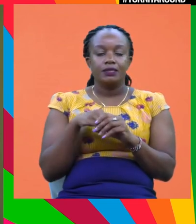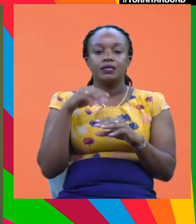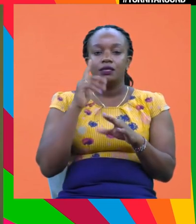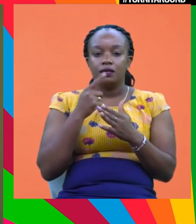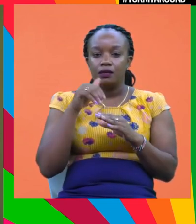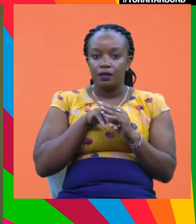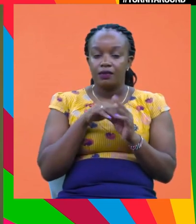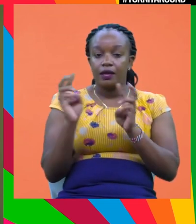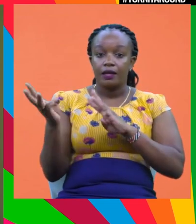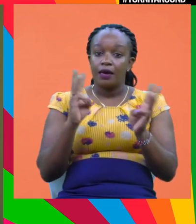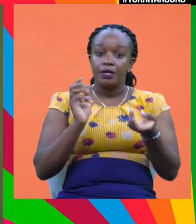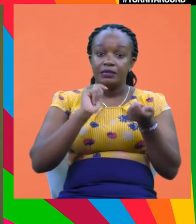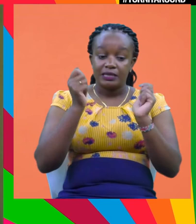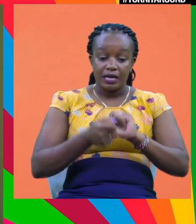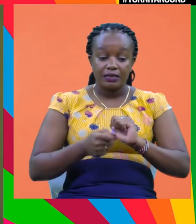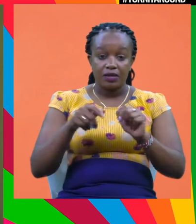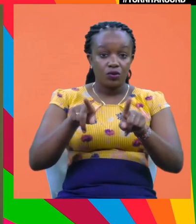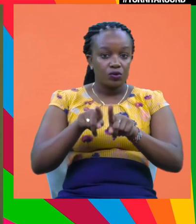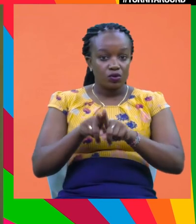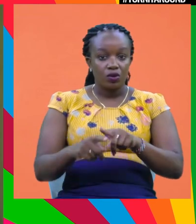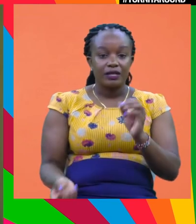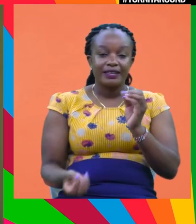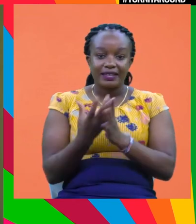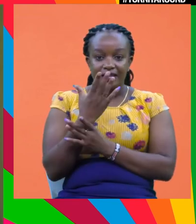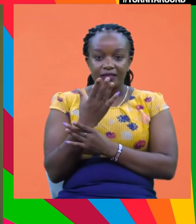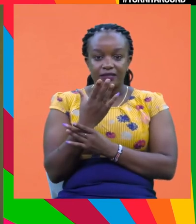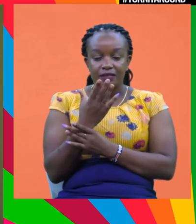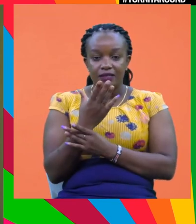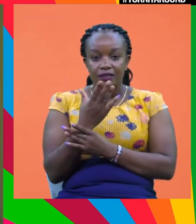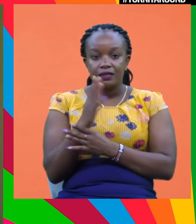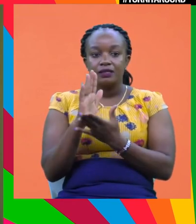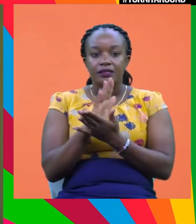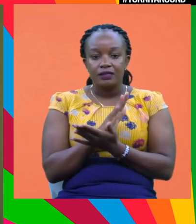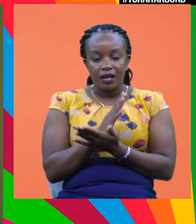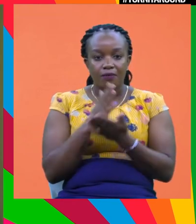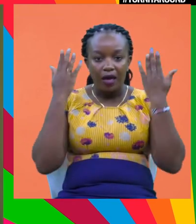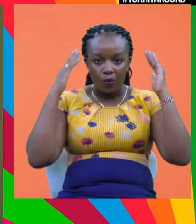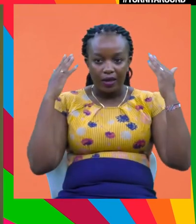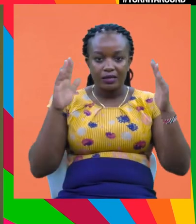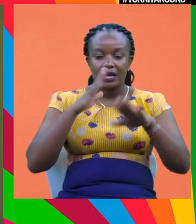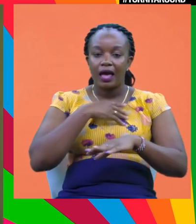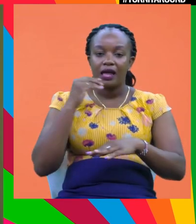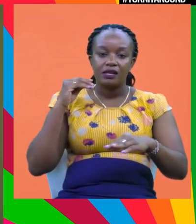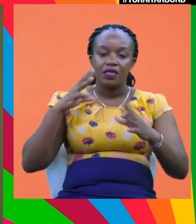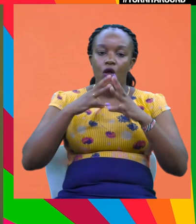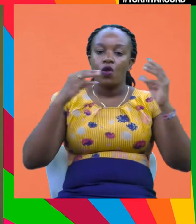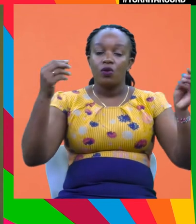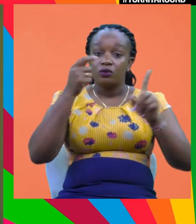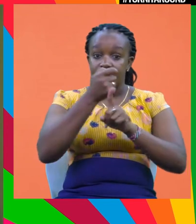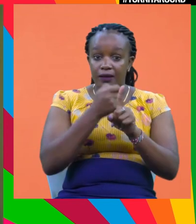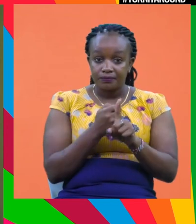a catastrophic climate change and at the same time raising a carbon crisis. And they show that in the long term,